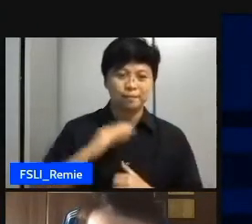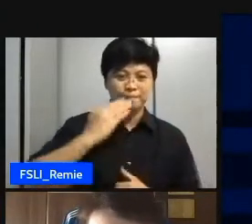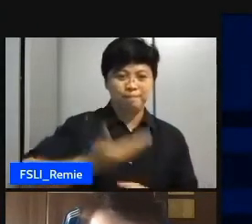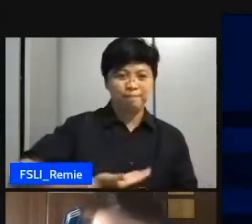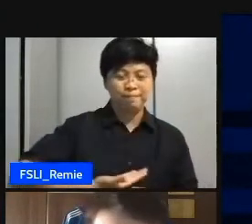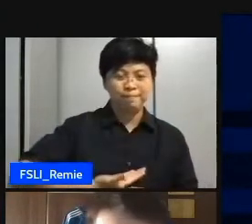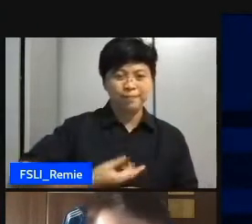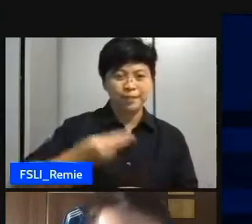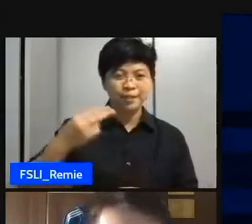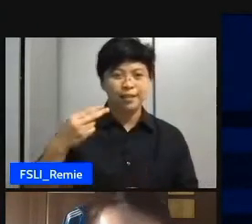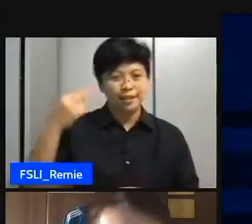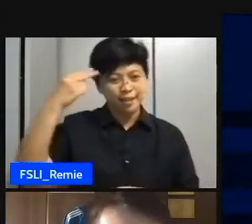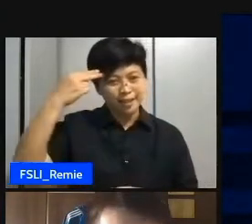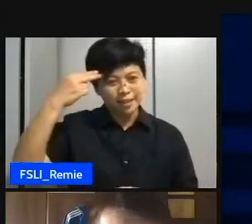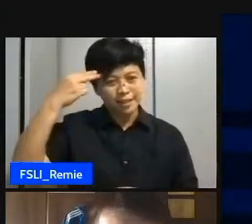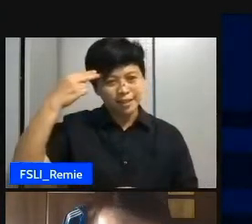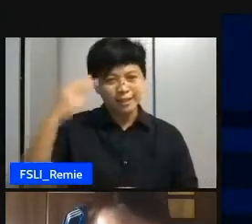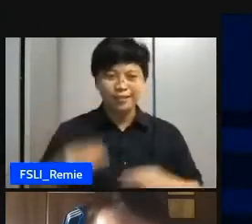and Derek Muñariz.